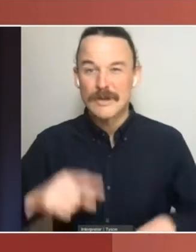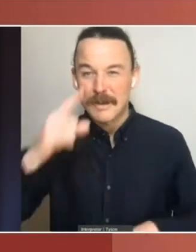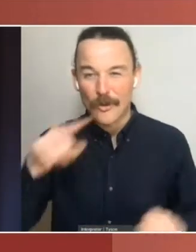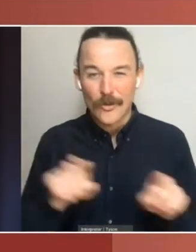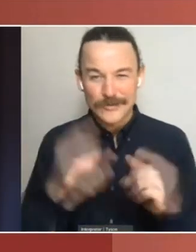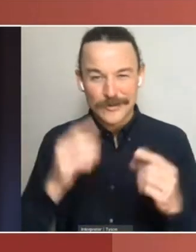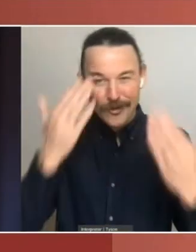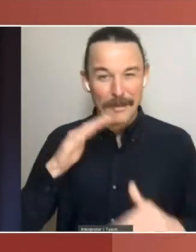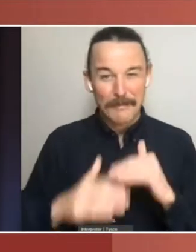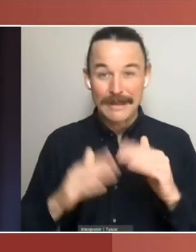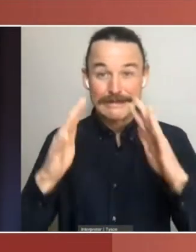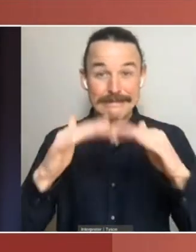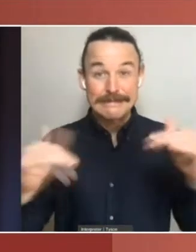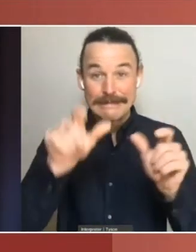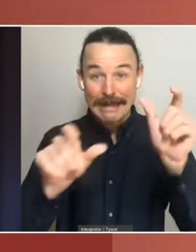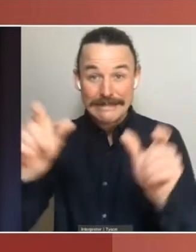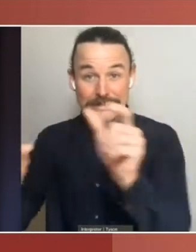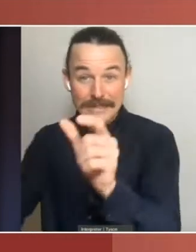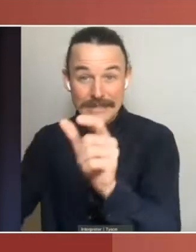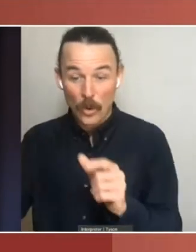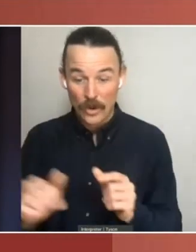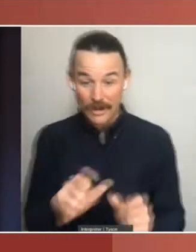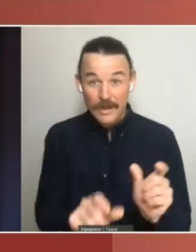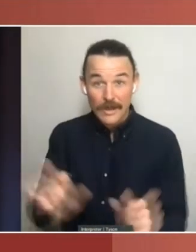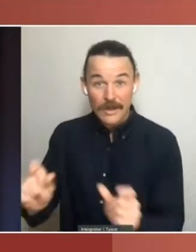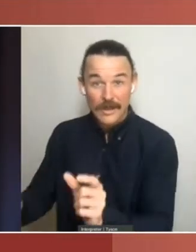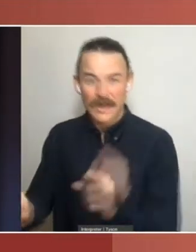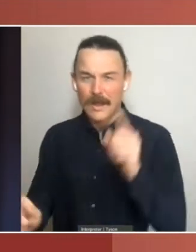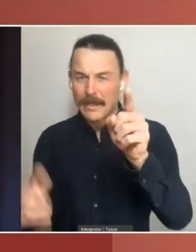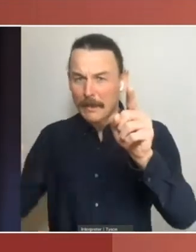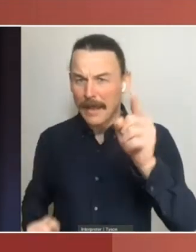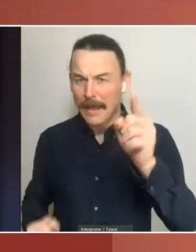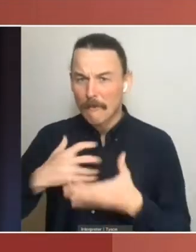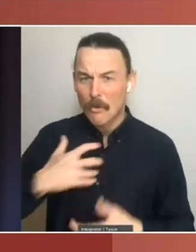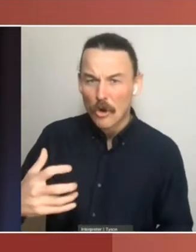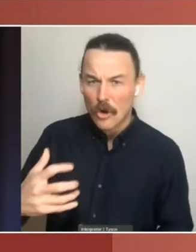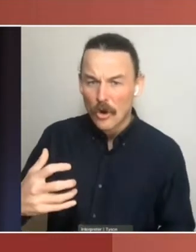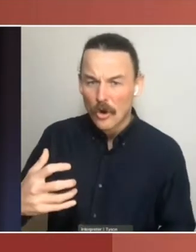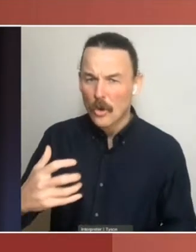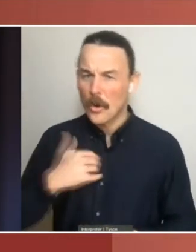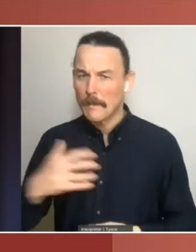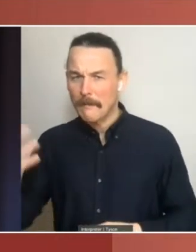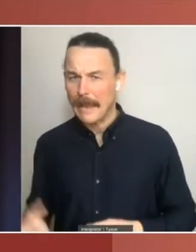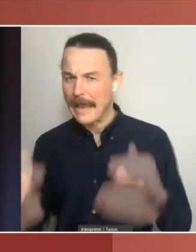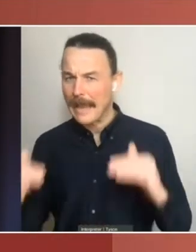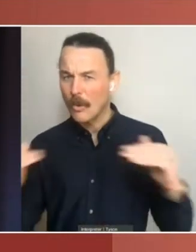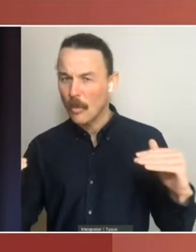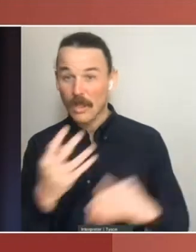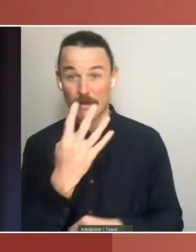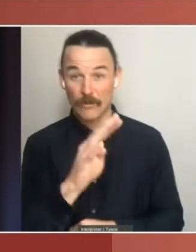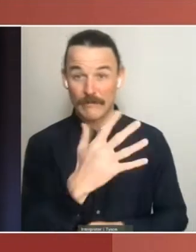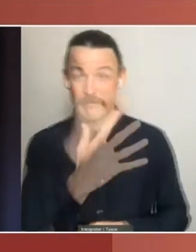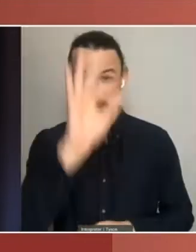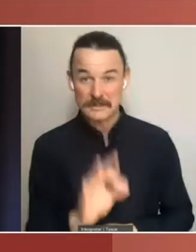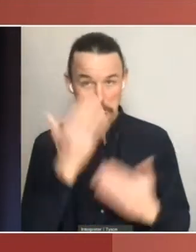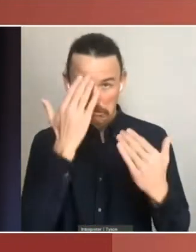members of the House of Representatives are paid more or if they are paid equally. 45% did not know, 23